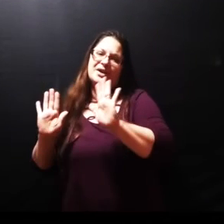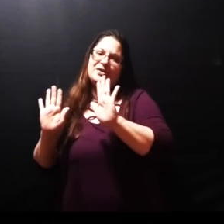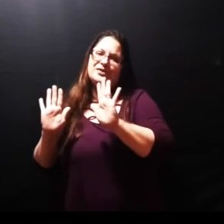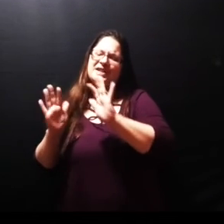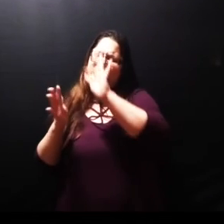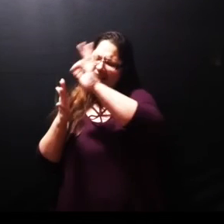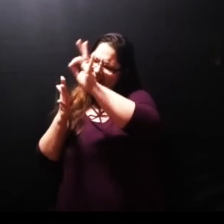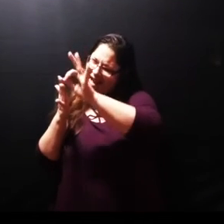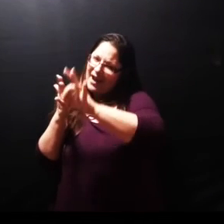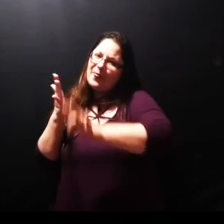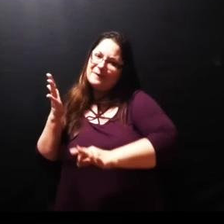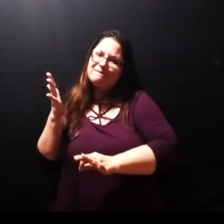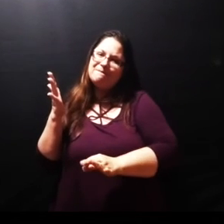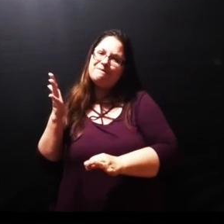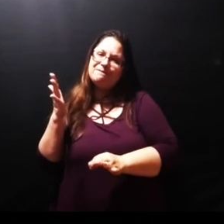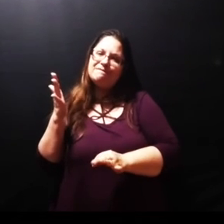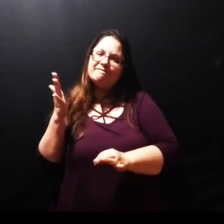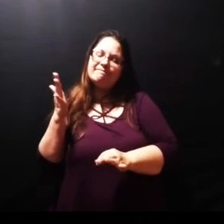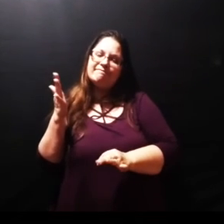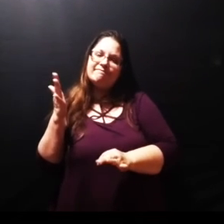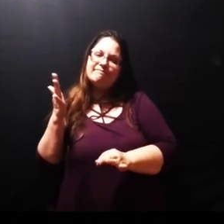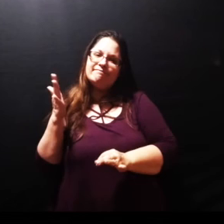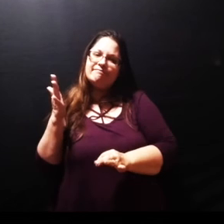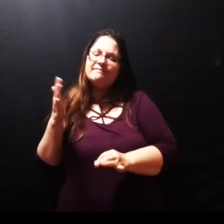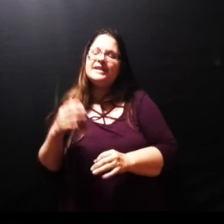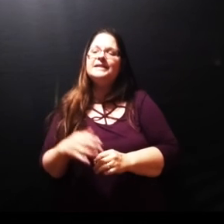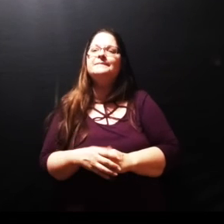little and big you need